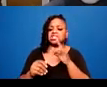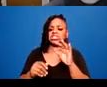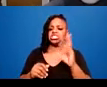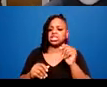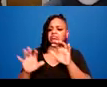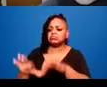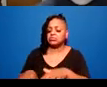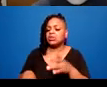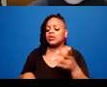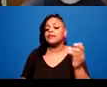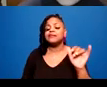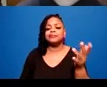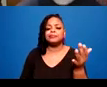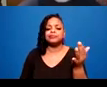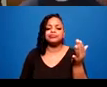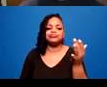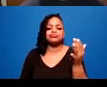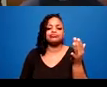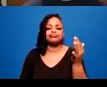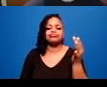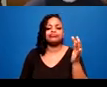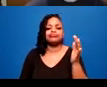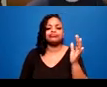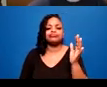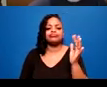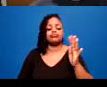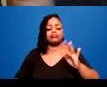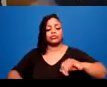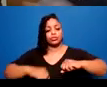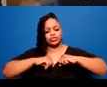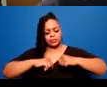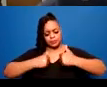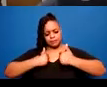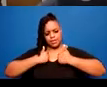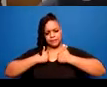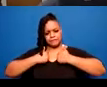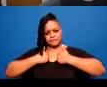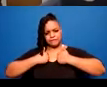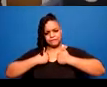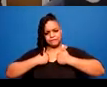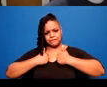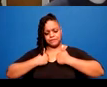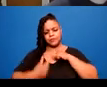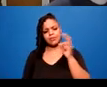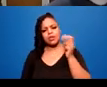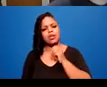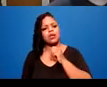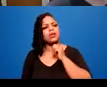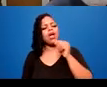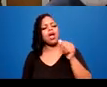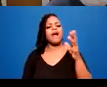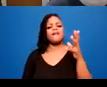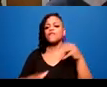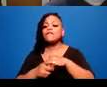yeah, protecting oneself against engaging in any type of external factor which would